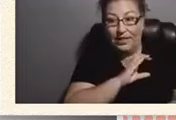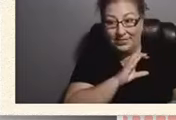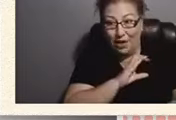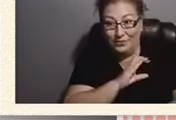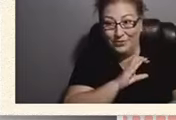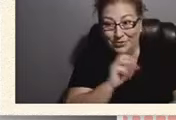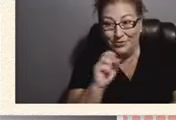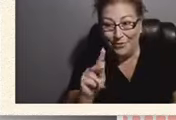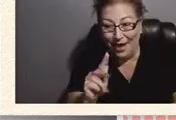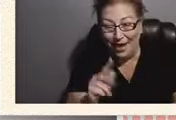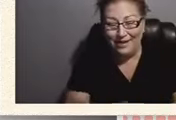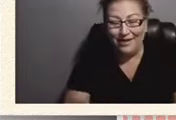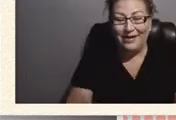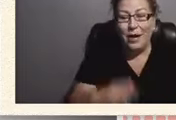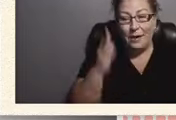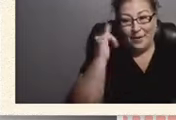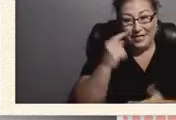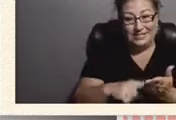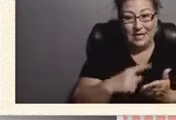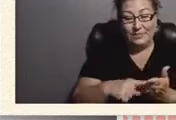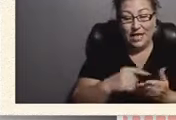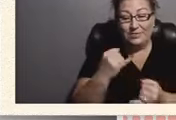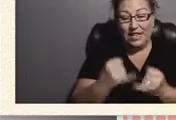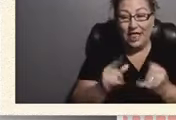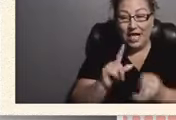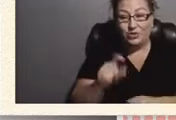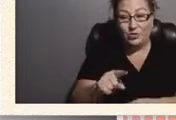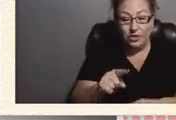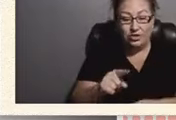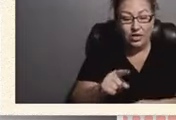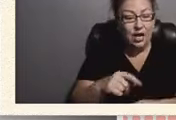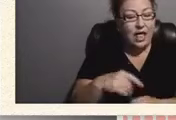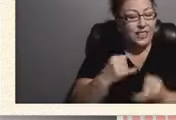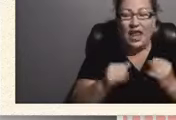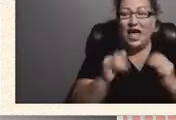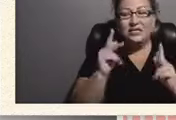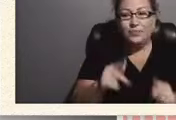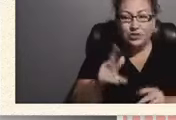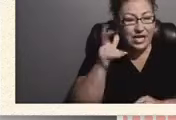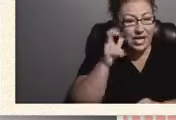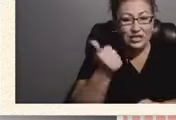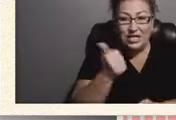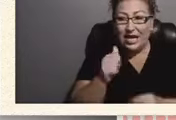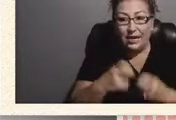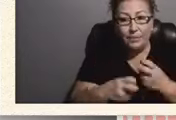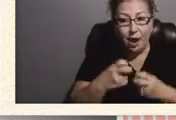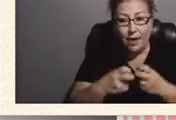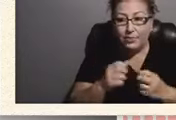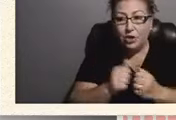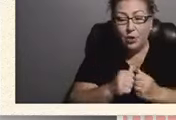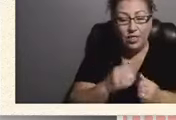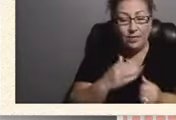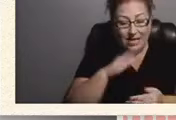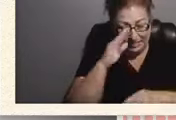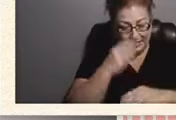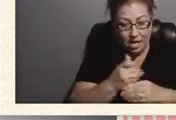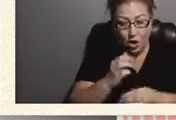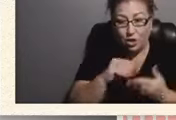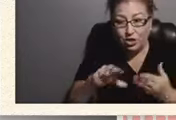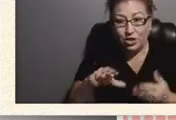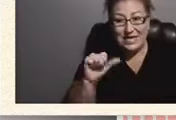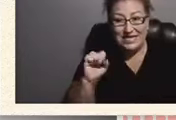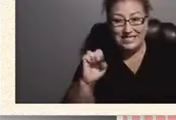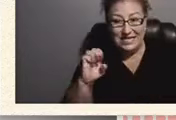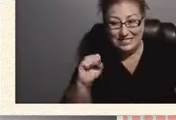So sometimes the last person who hears about any issues with my son or a student is the ESE director.